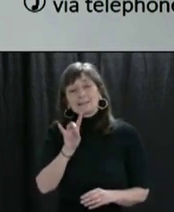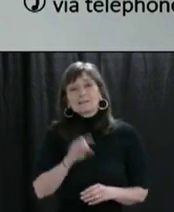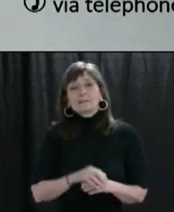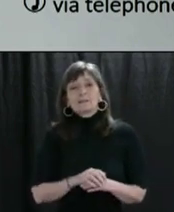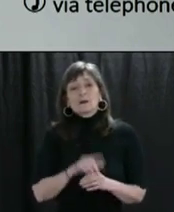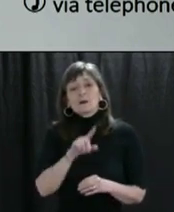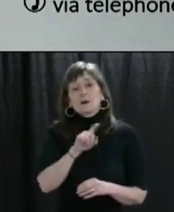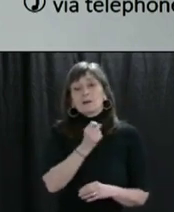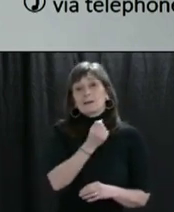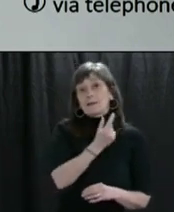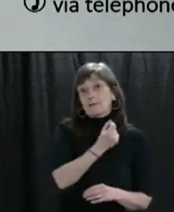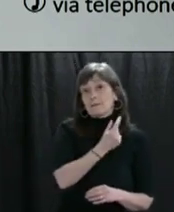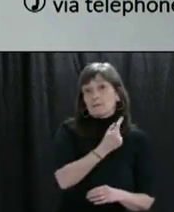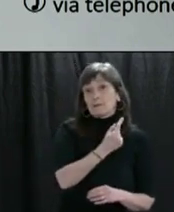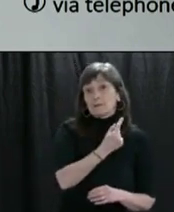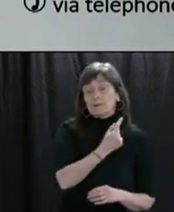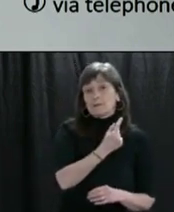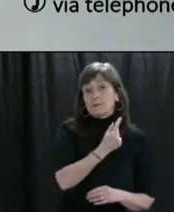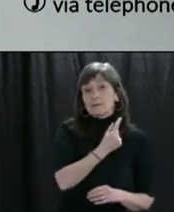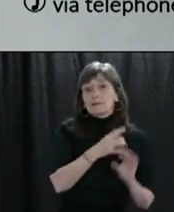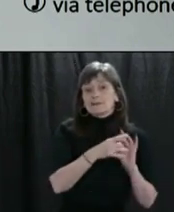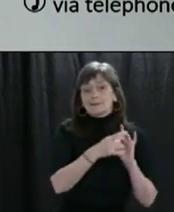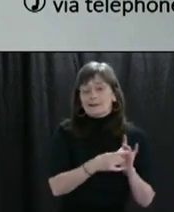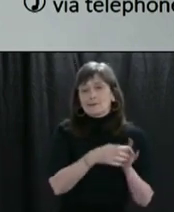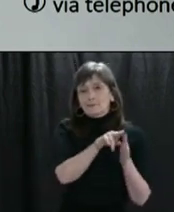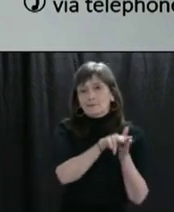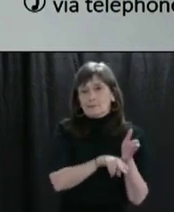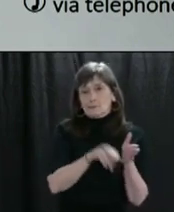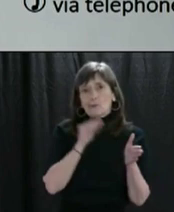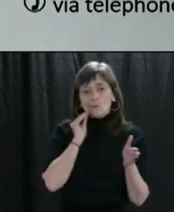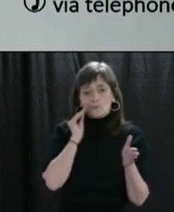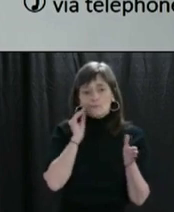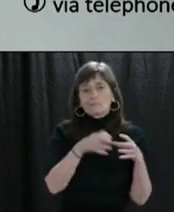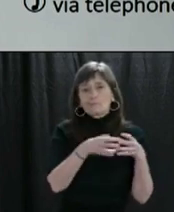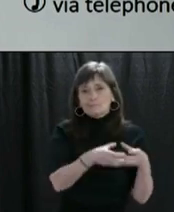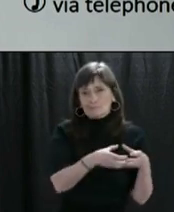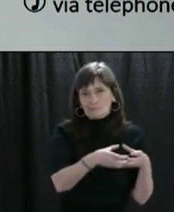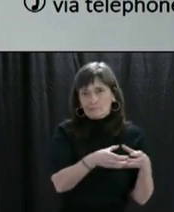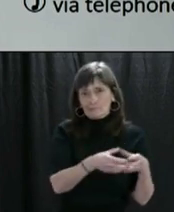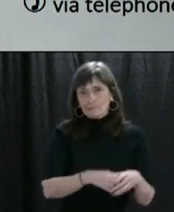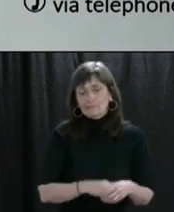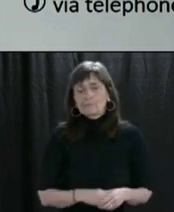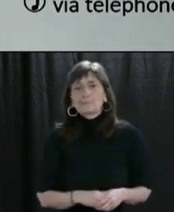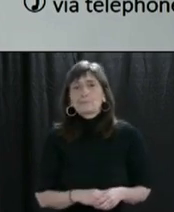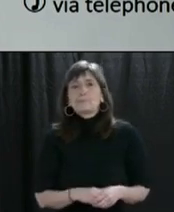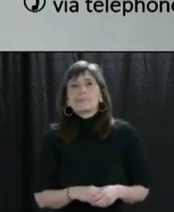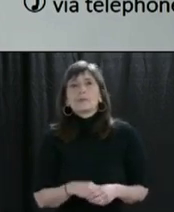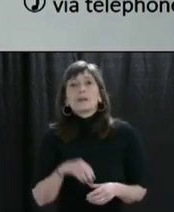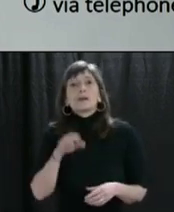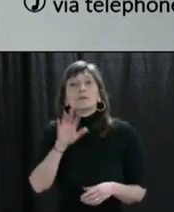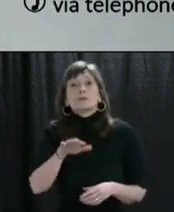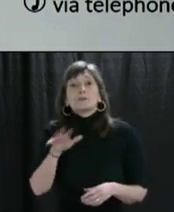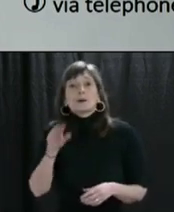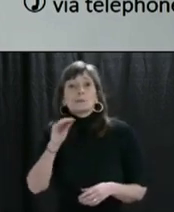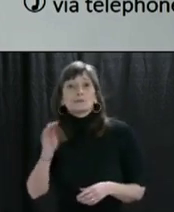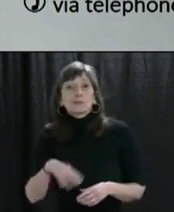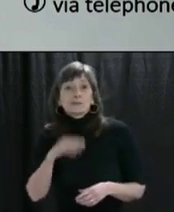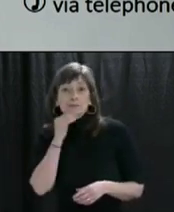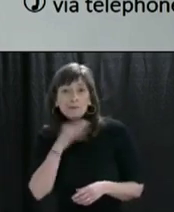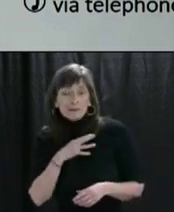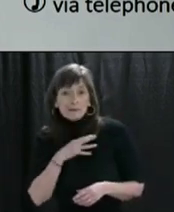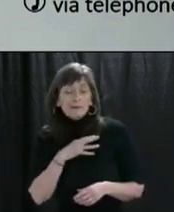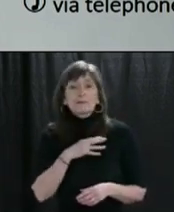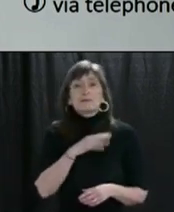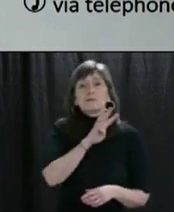111 are related to the Calls Funeral Home cluster. Fifty-five percent of cases are female